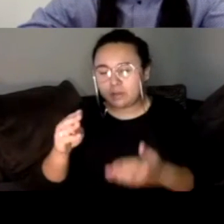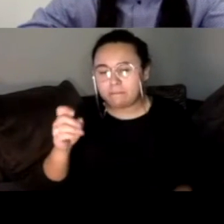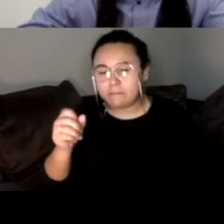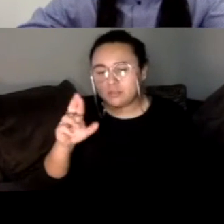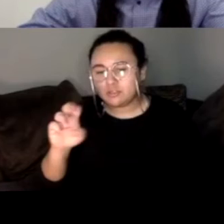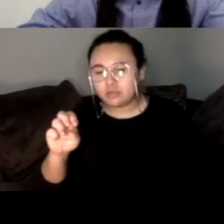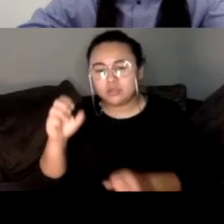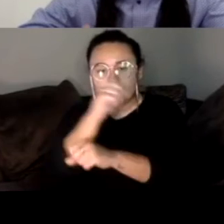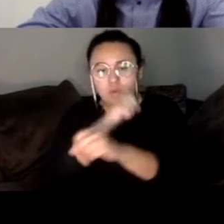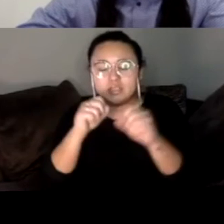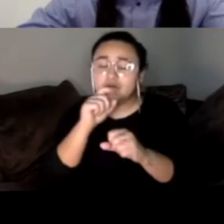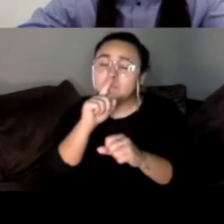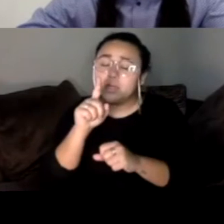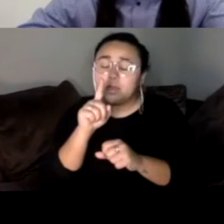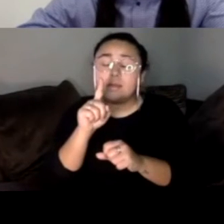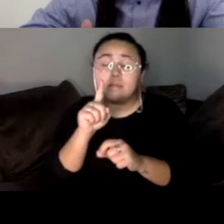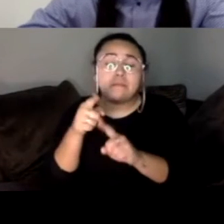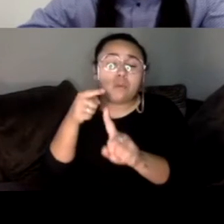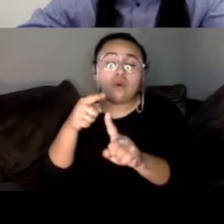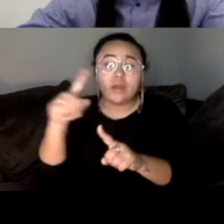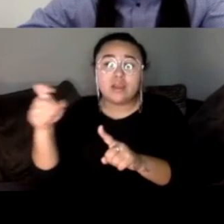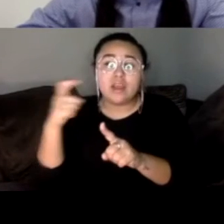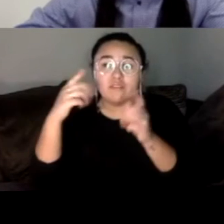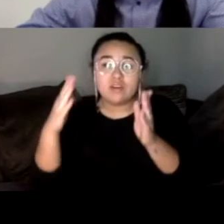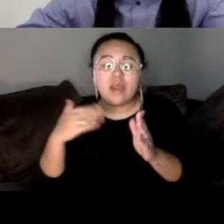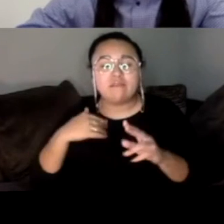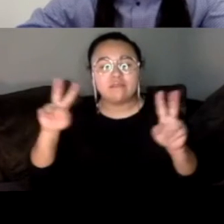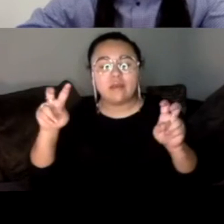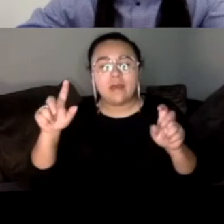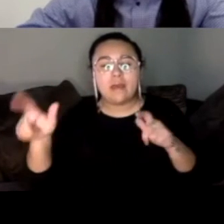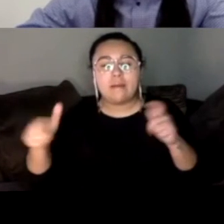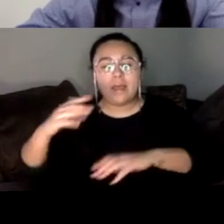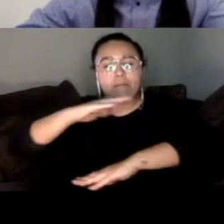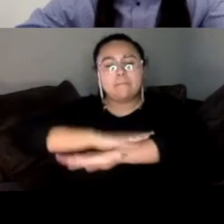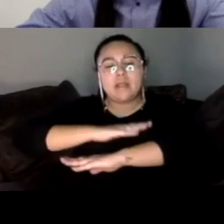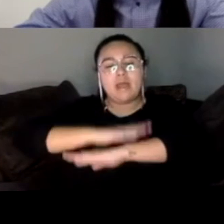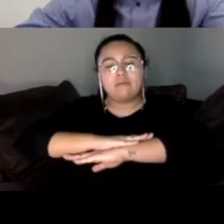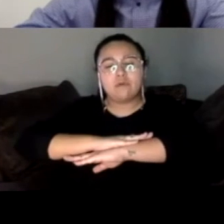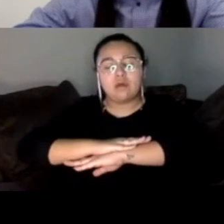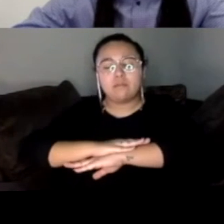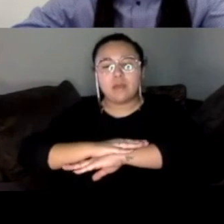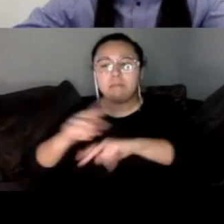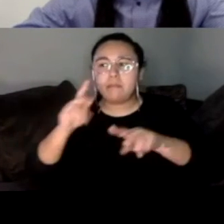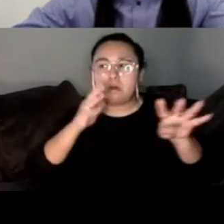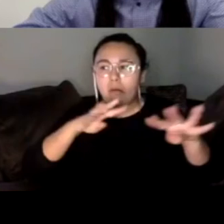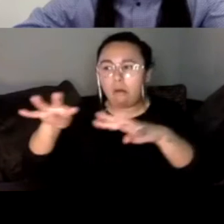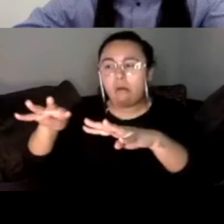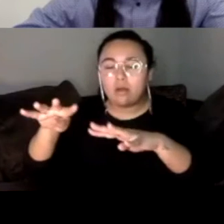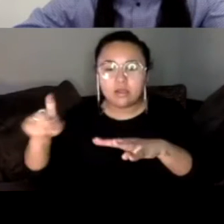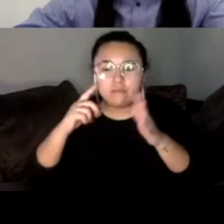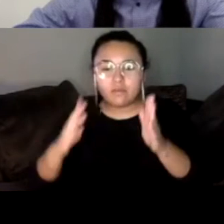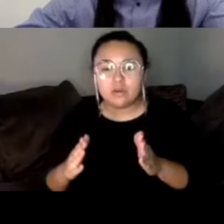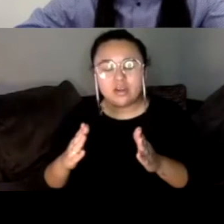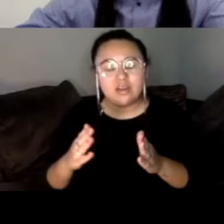has a big, uh, platform and a big like megaphone. And I can't like imagine, you know, like having,